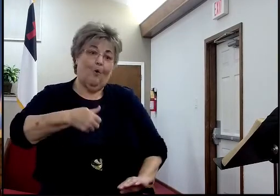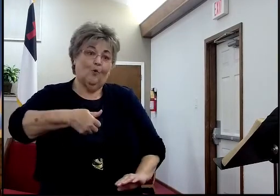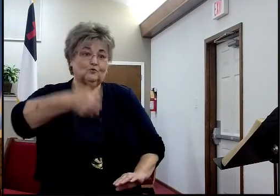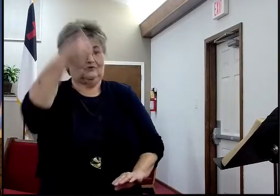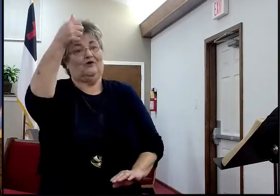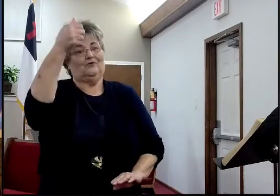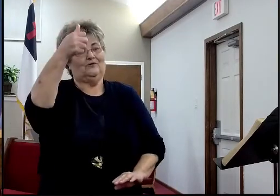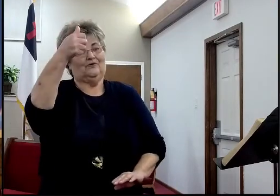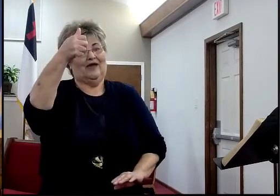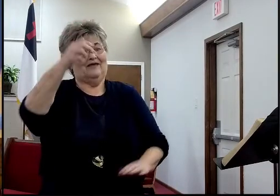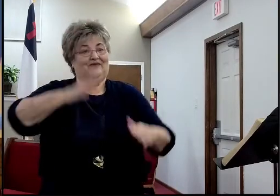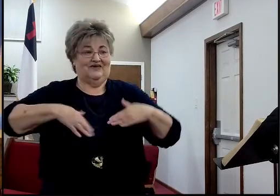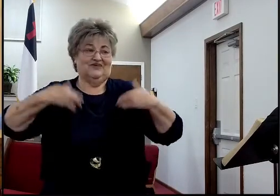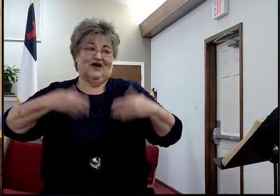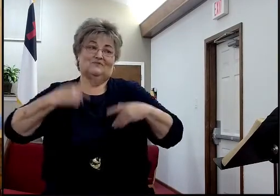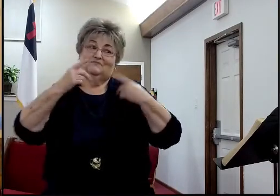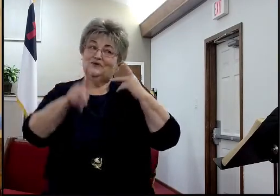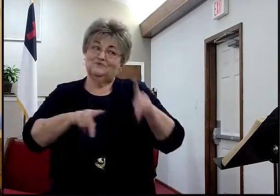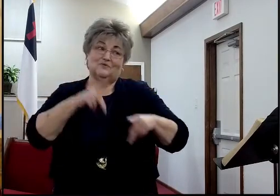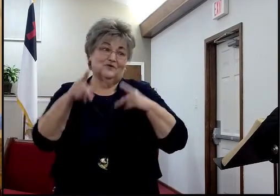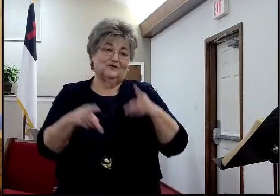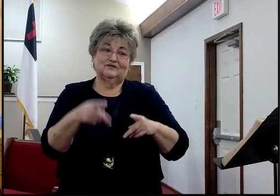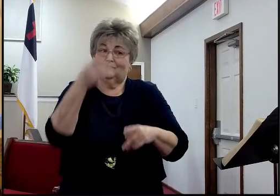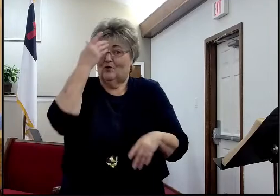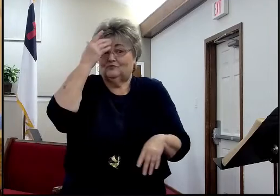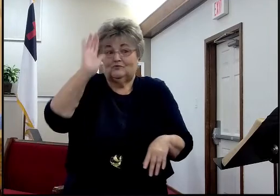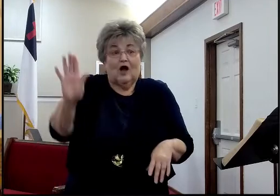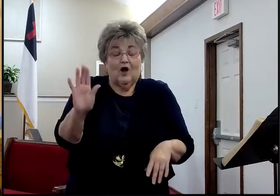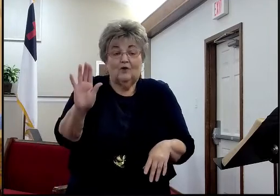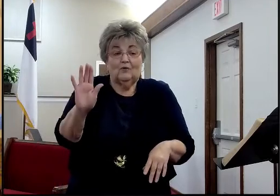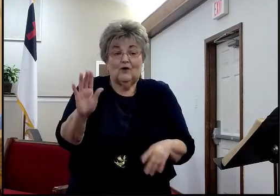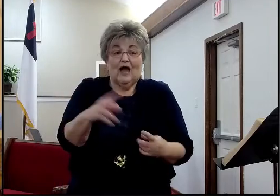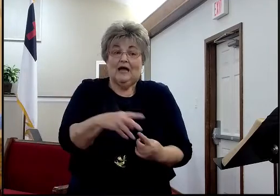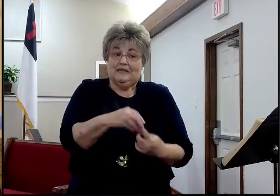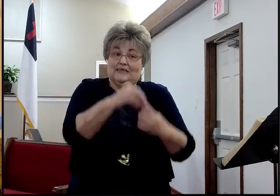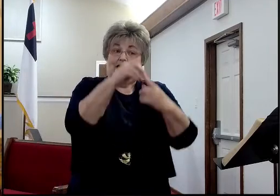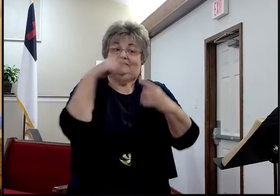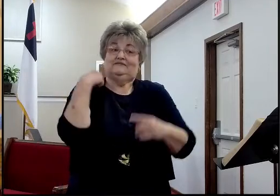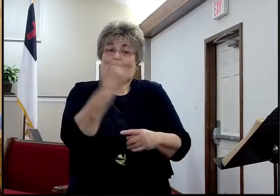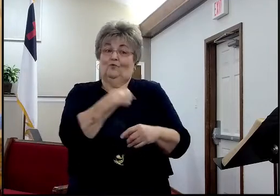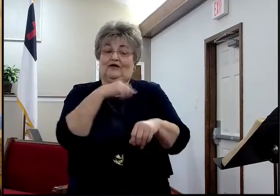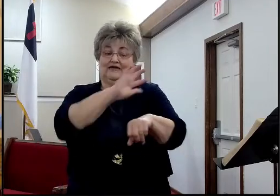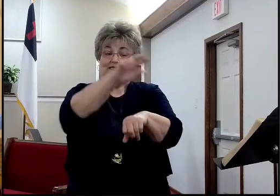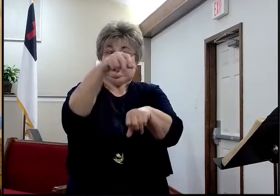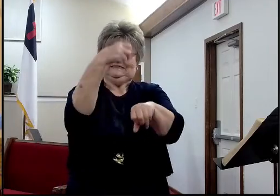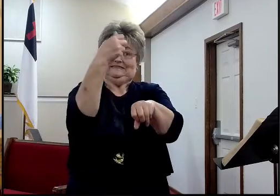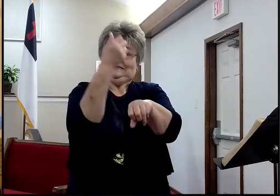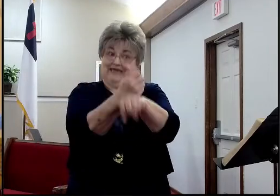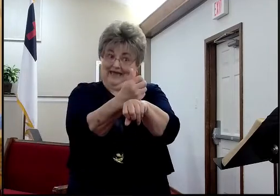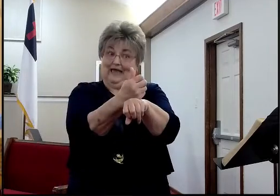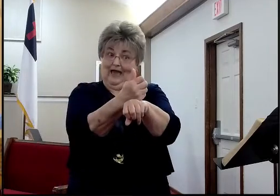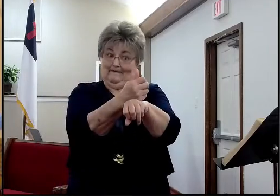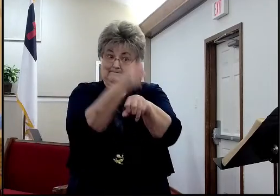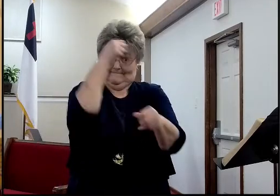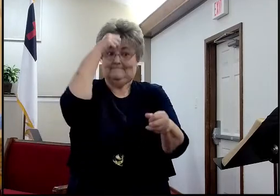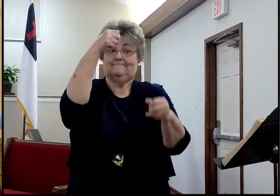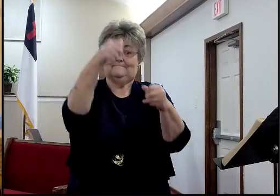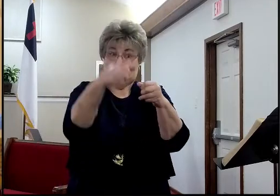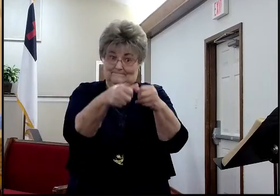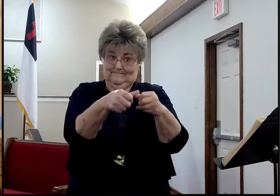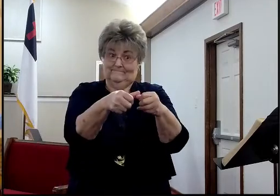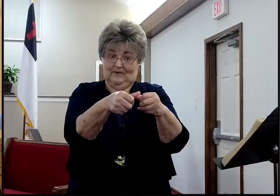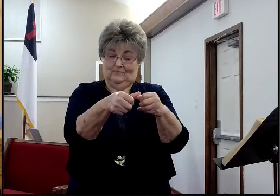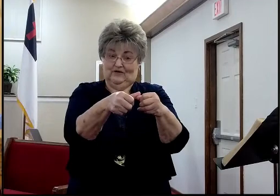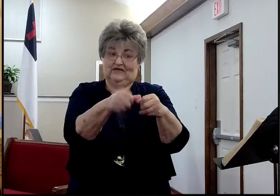something, very clearly, to set up, some stones, so that our children go, what mean these stones, you see what saying, it'll just die off, and we'll forget,